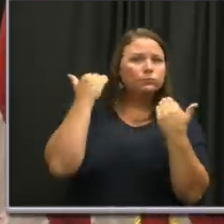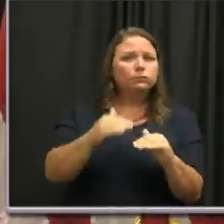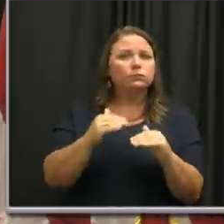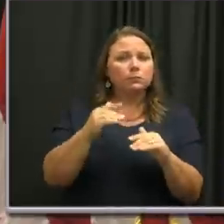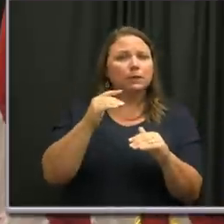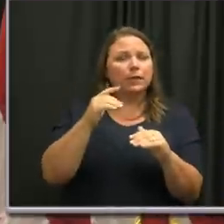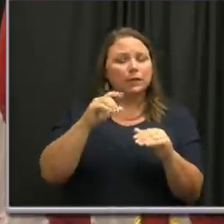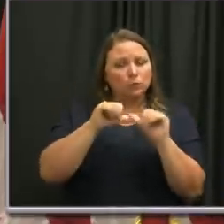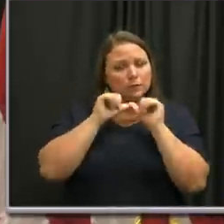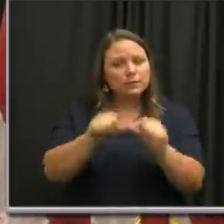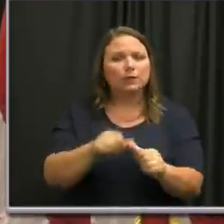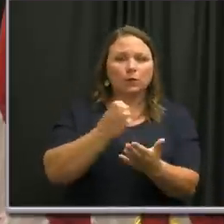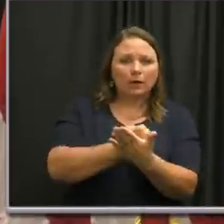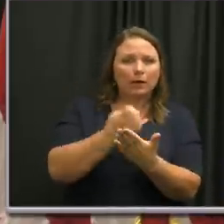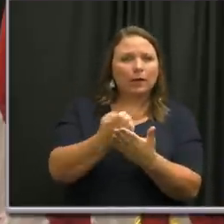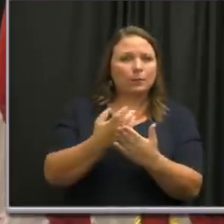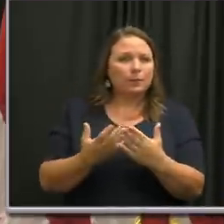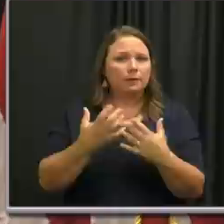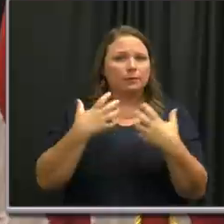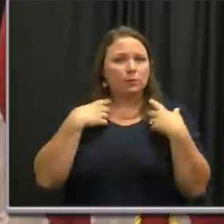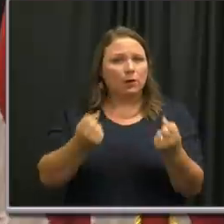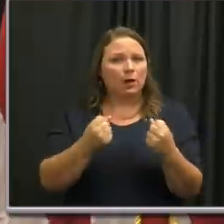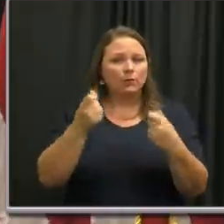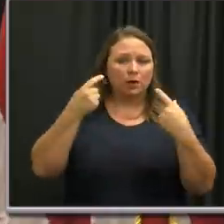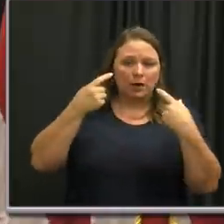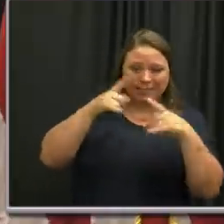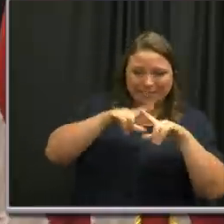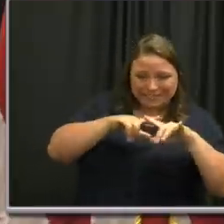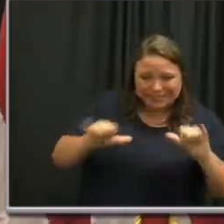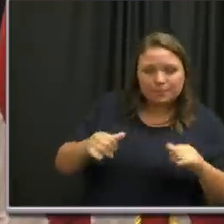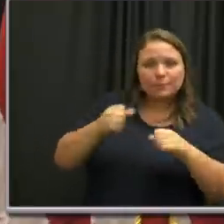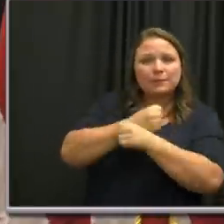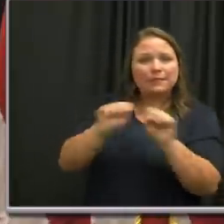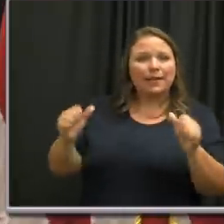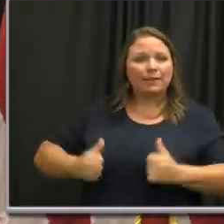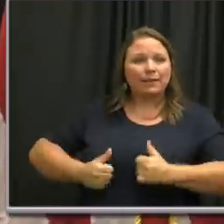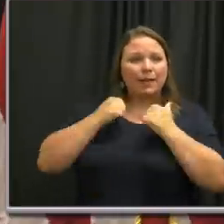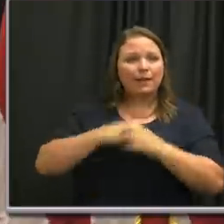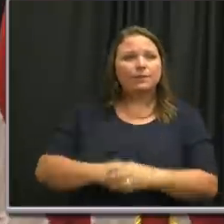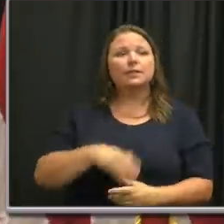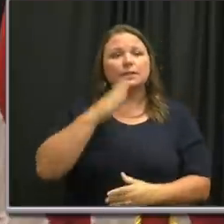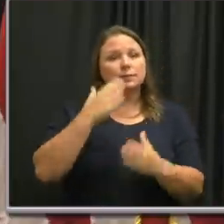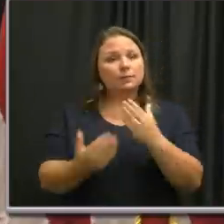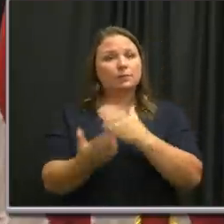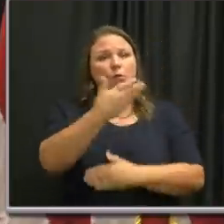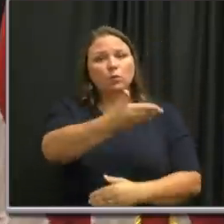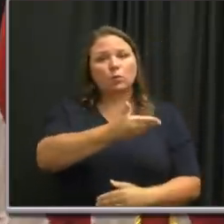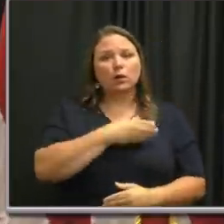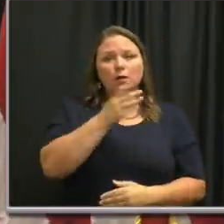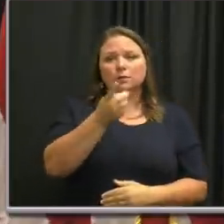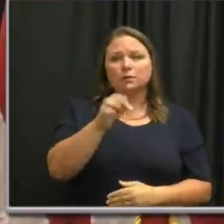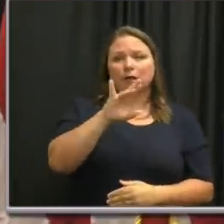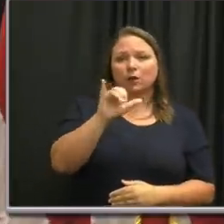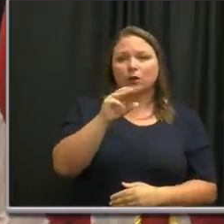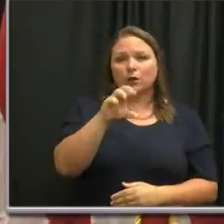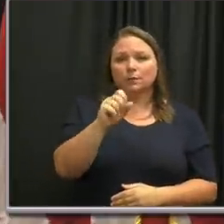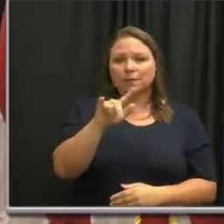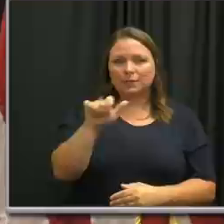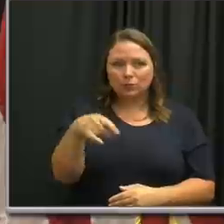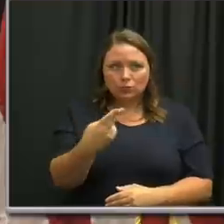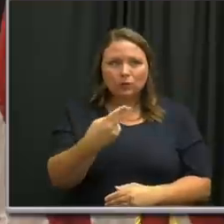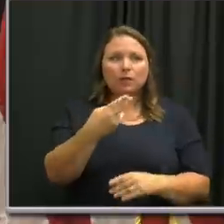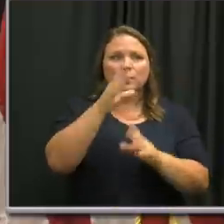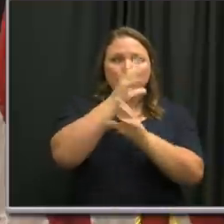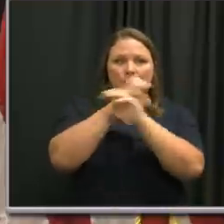continue our economic recovery while saving lives. This morning, I want to welcome Dr. James Hildreth, President and CEO of